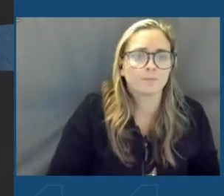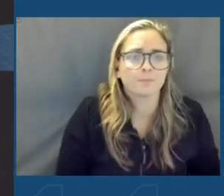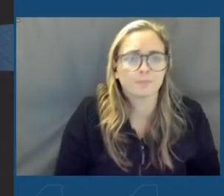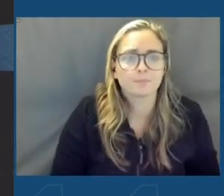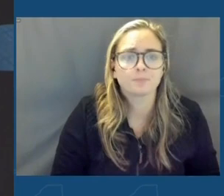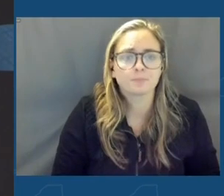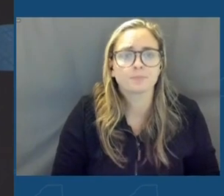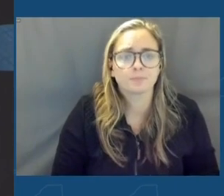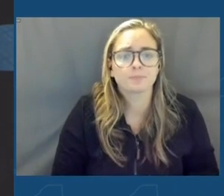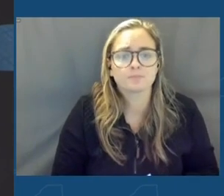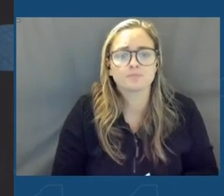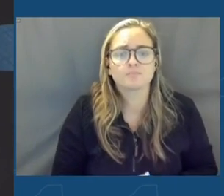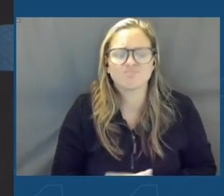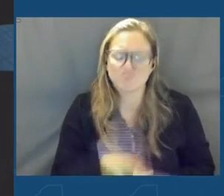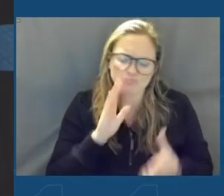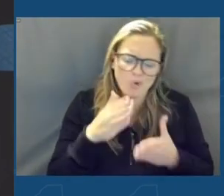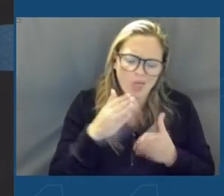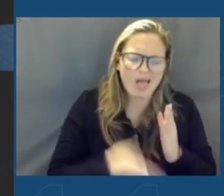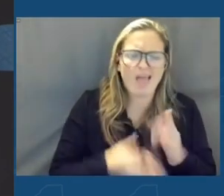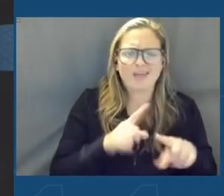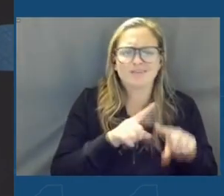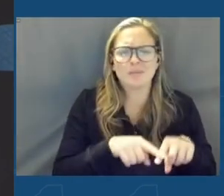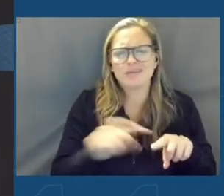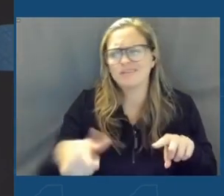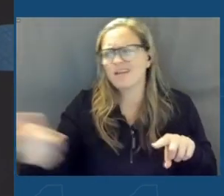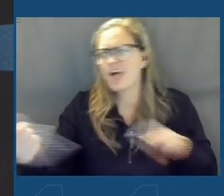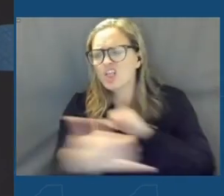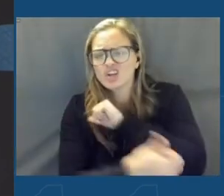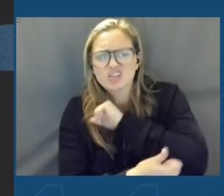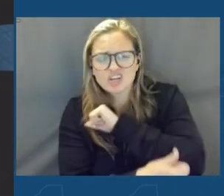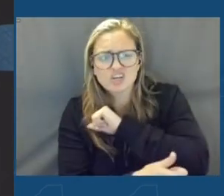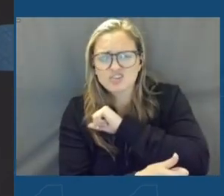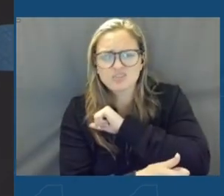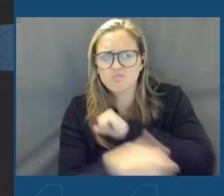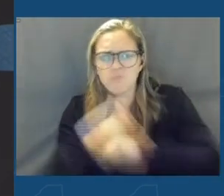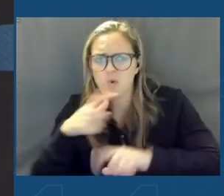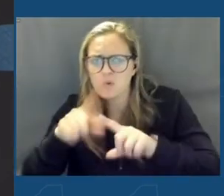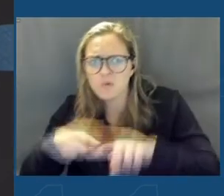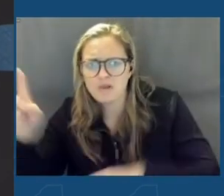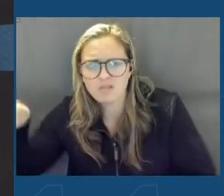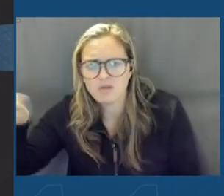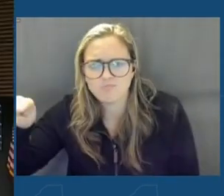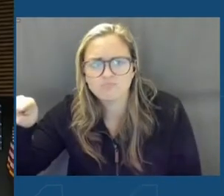shores and end our dependence on foreign-made chips.